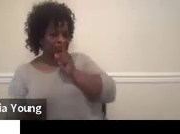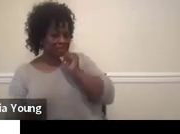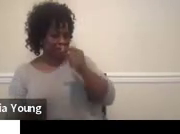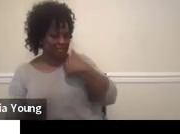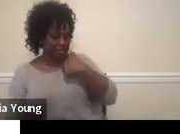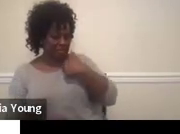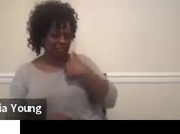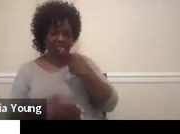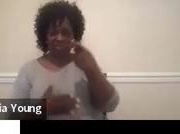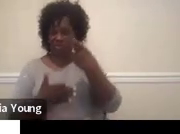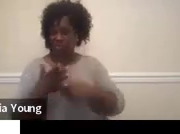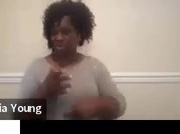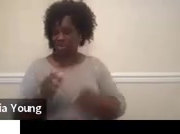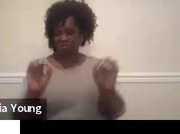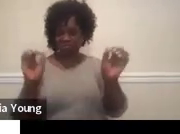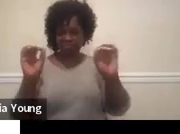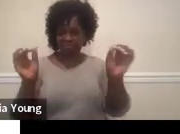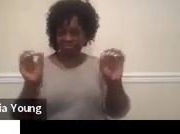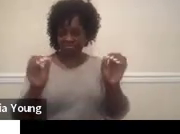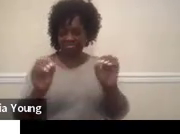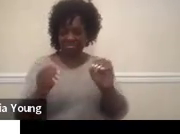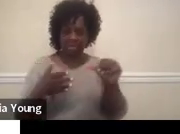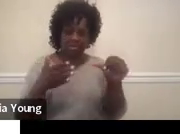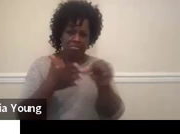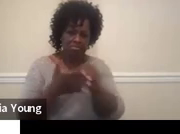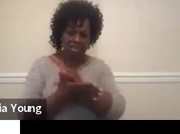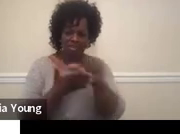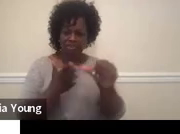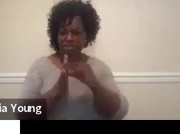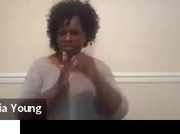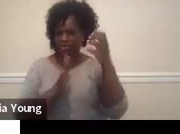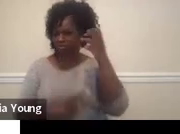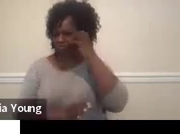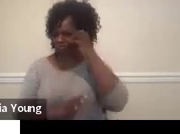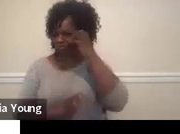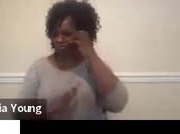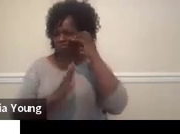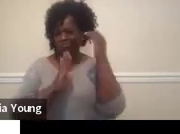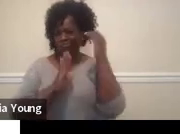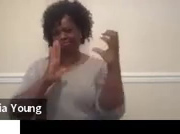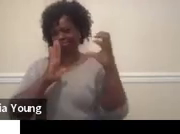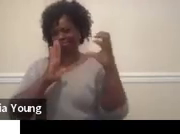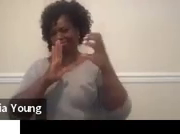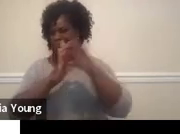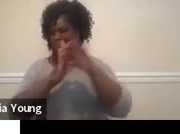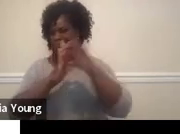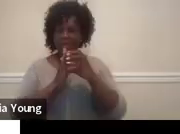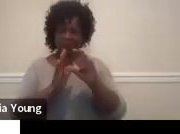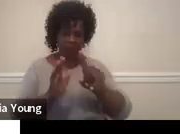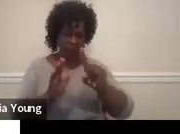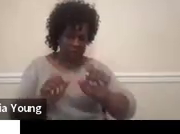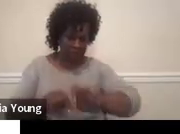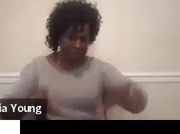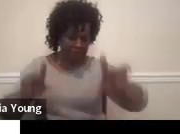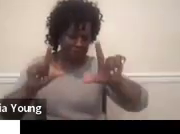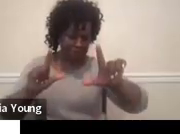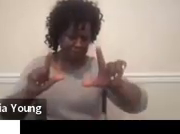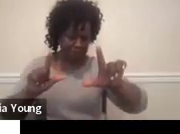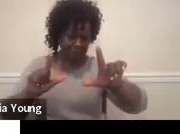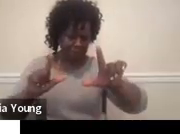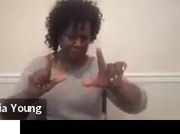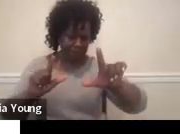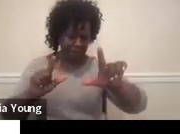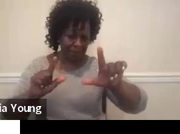And it comes out with pages and pages of results. And if you click on them, they